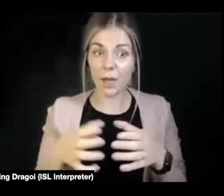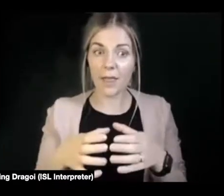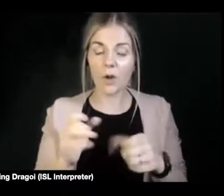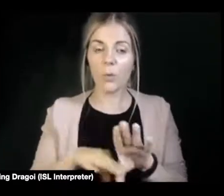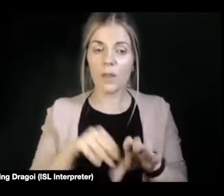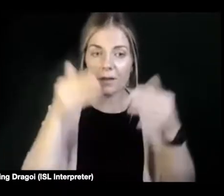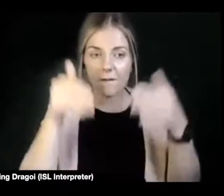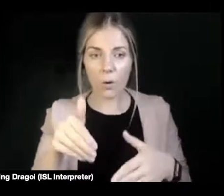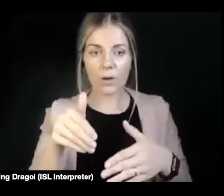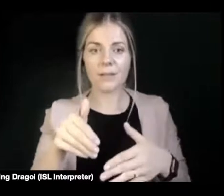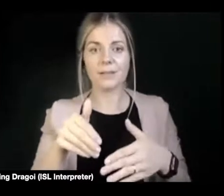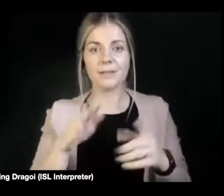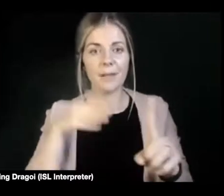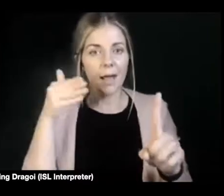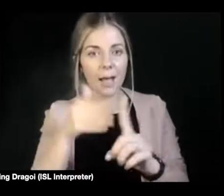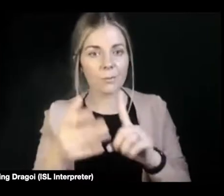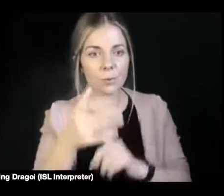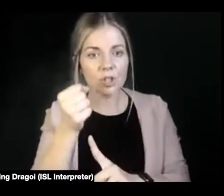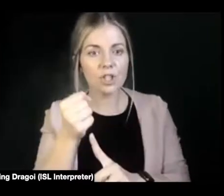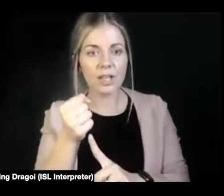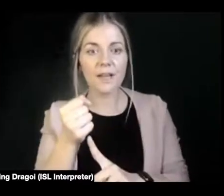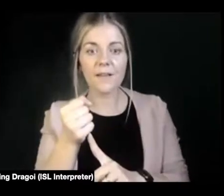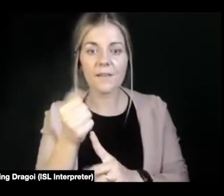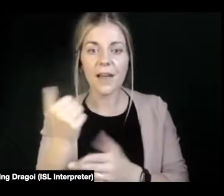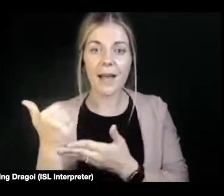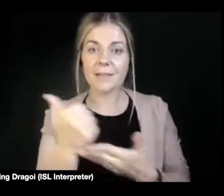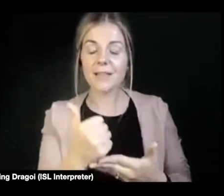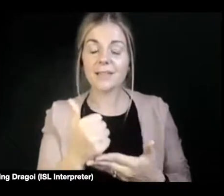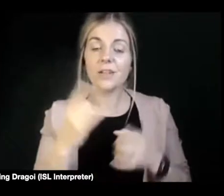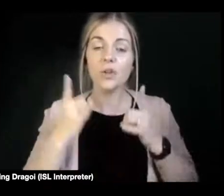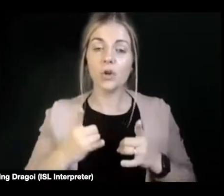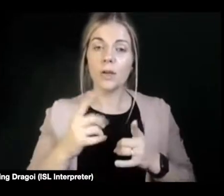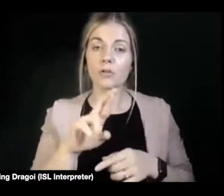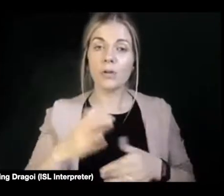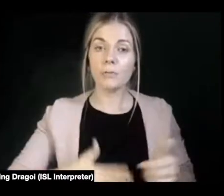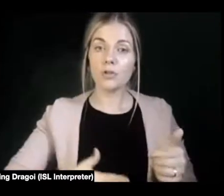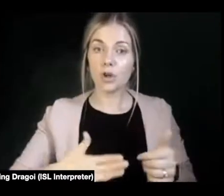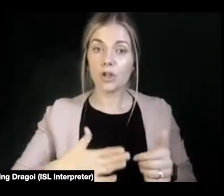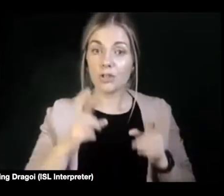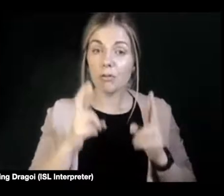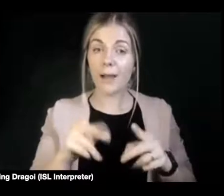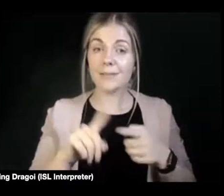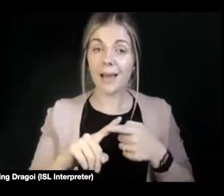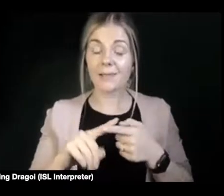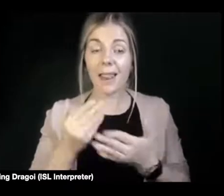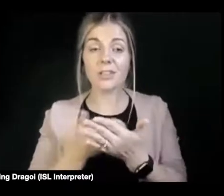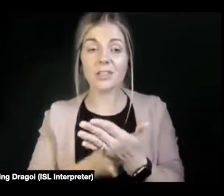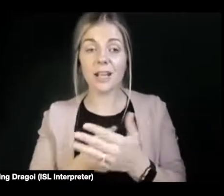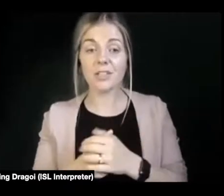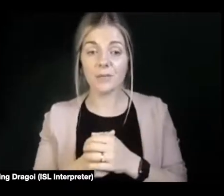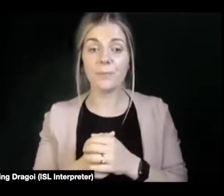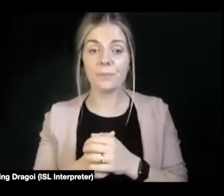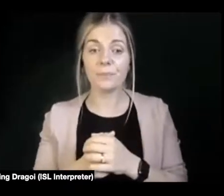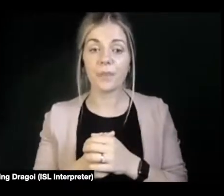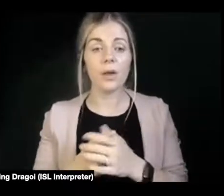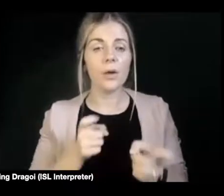know, kind of assisted human reproduction rights and legislation. So I think that is very